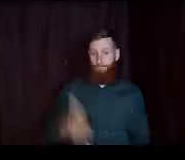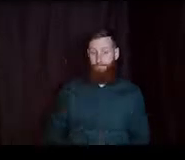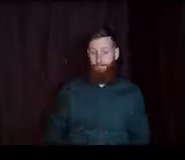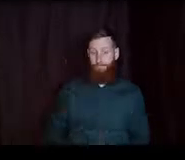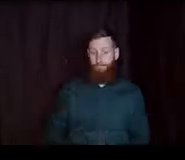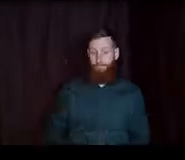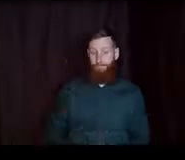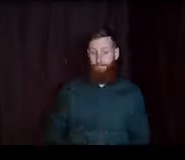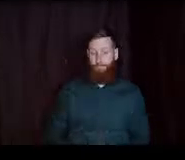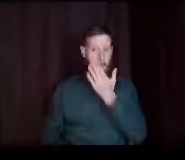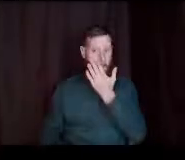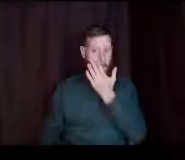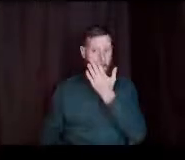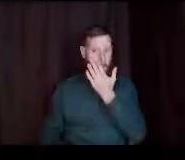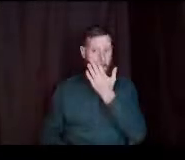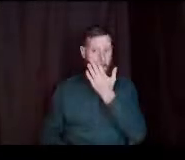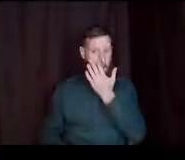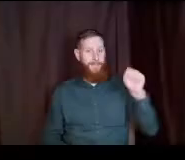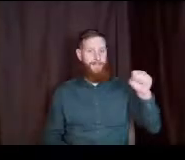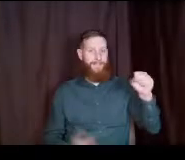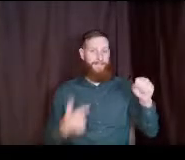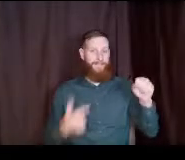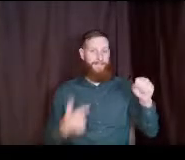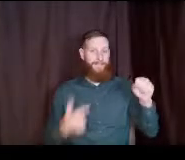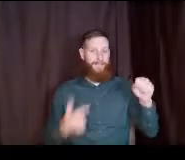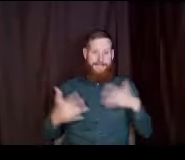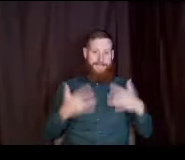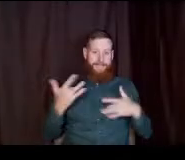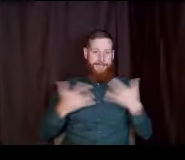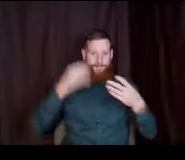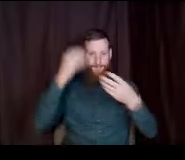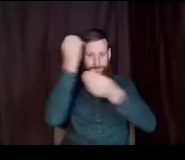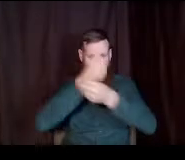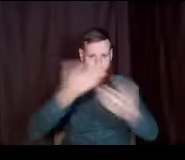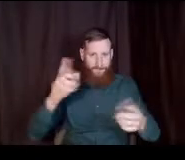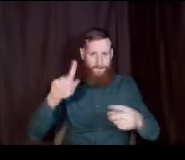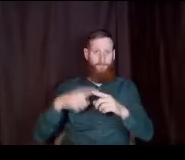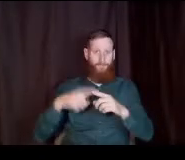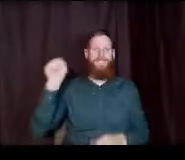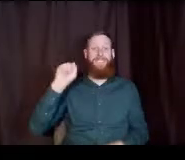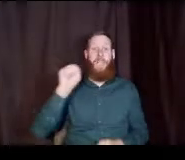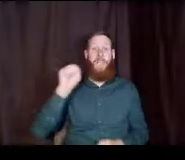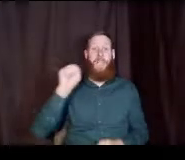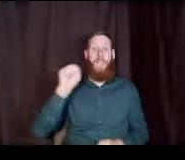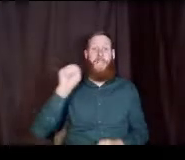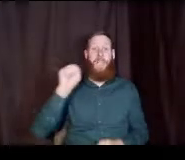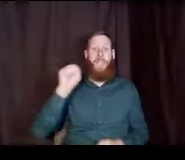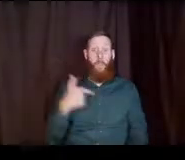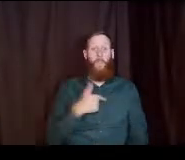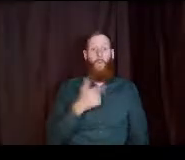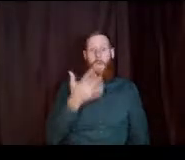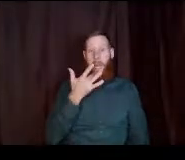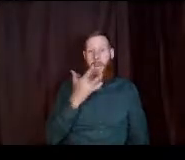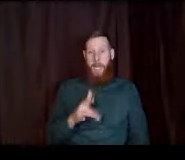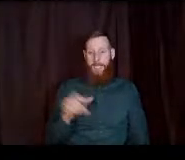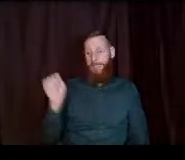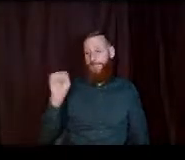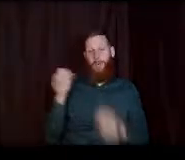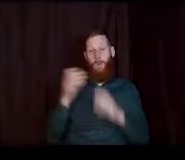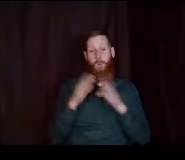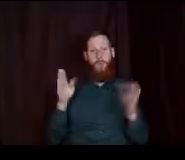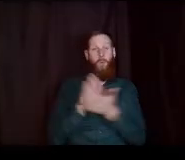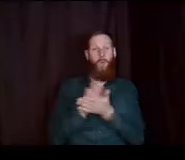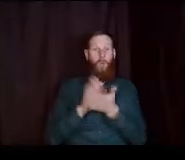um i'm excited to tell everyone about seattle promise um we are lucky in seattle public schools to have